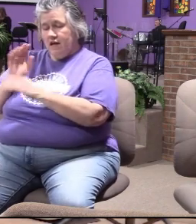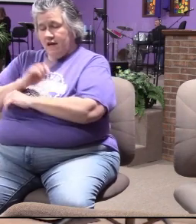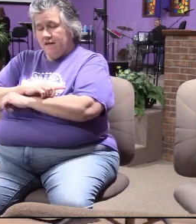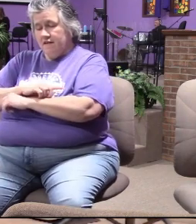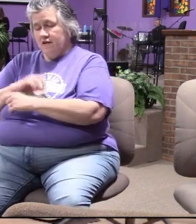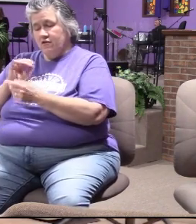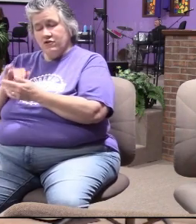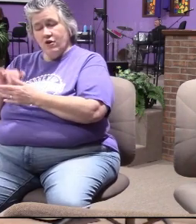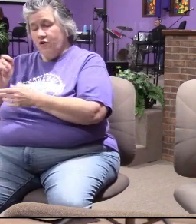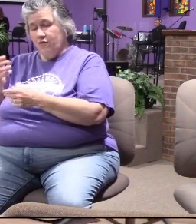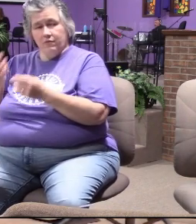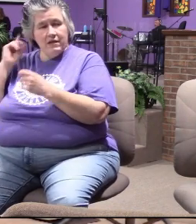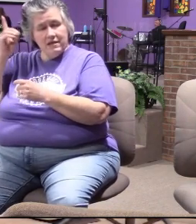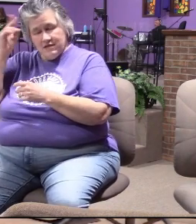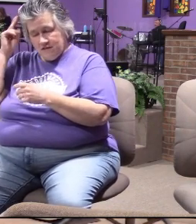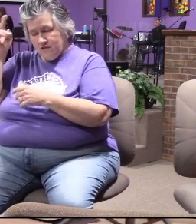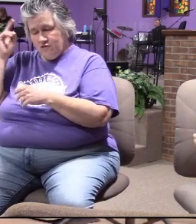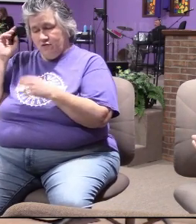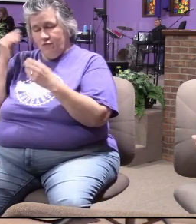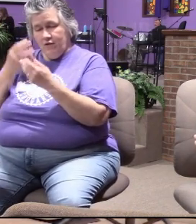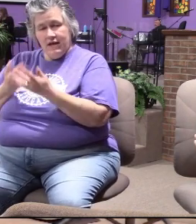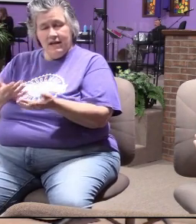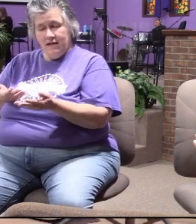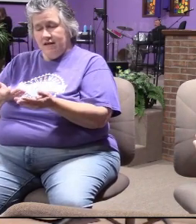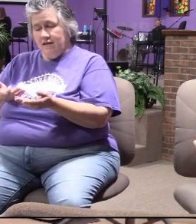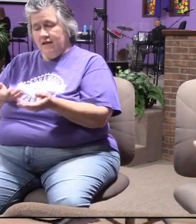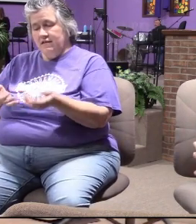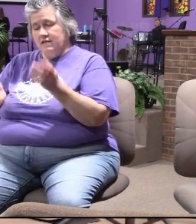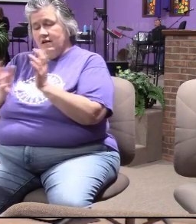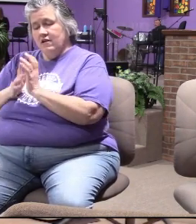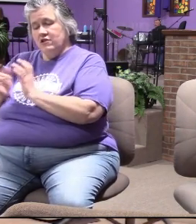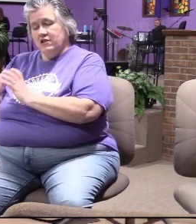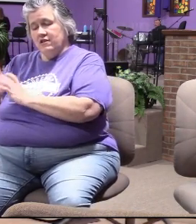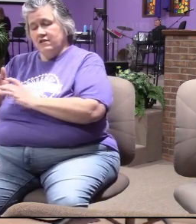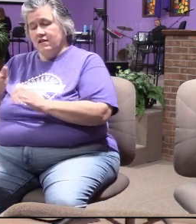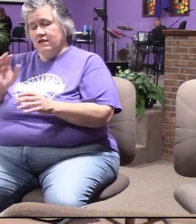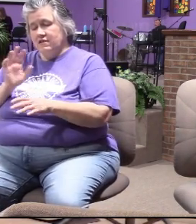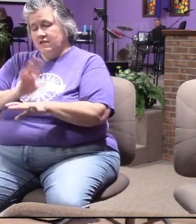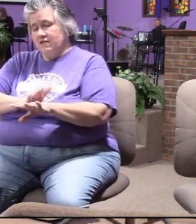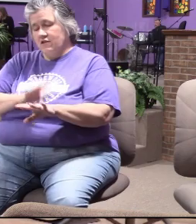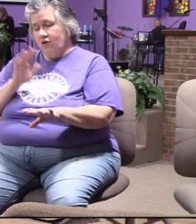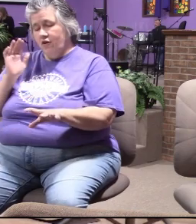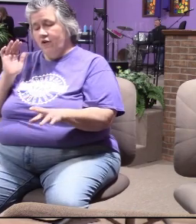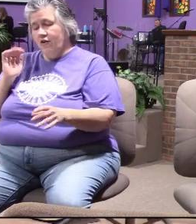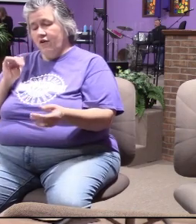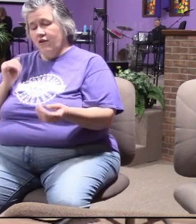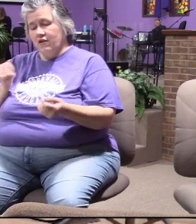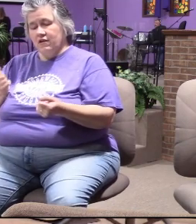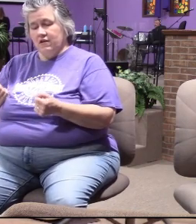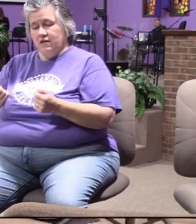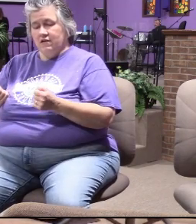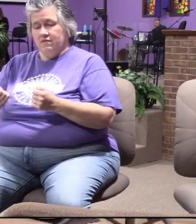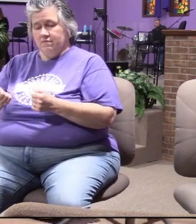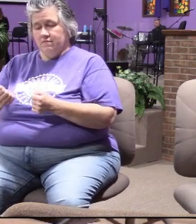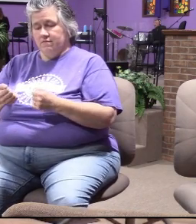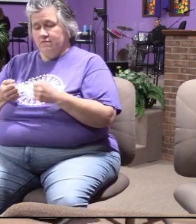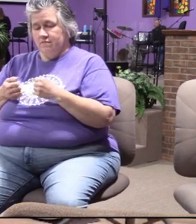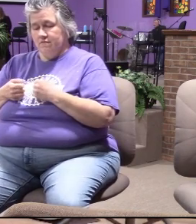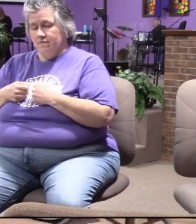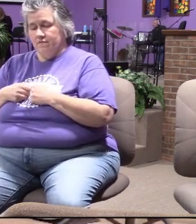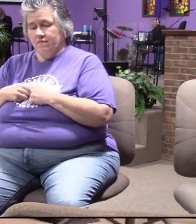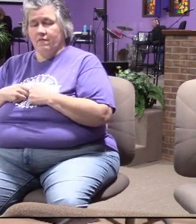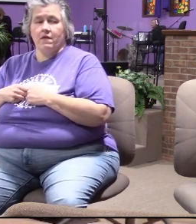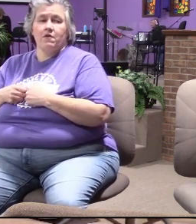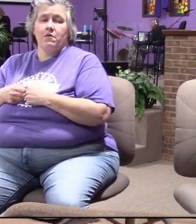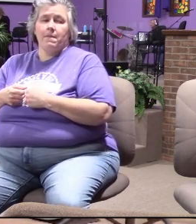there's no reason to wait Jesus is calling he says I'm calling you right